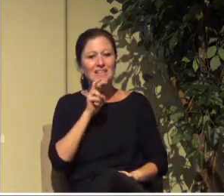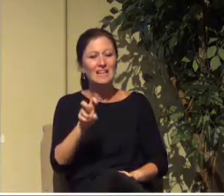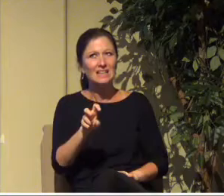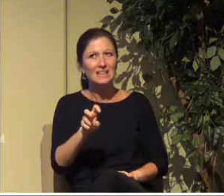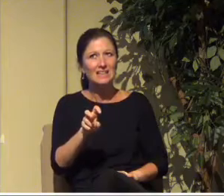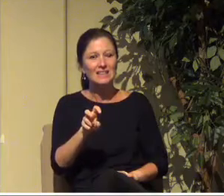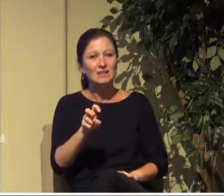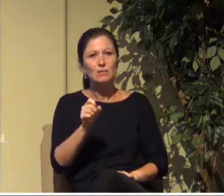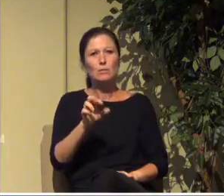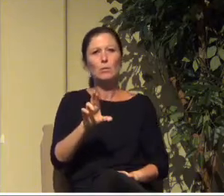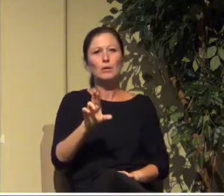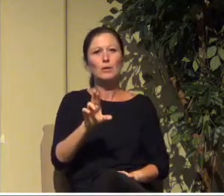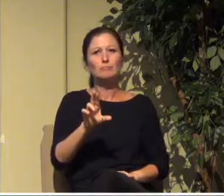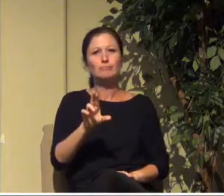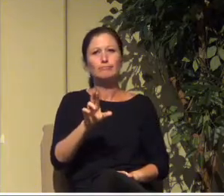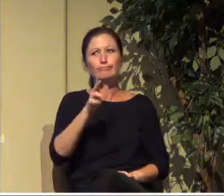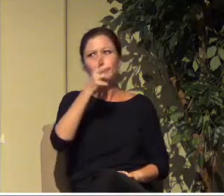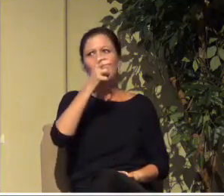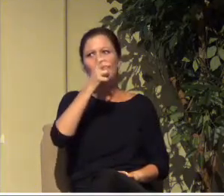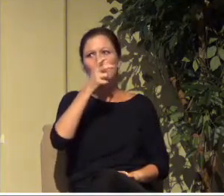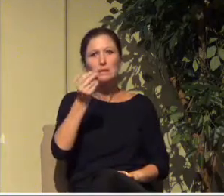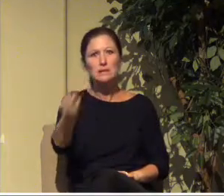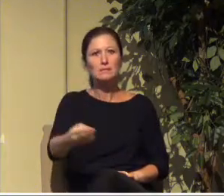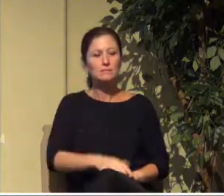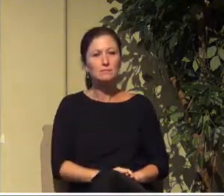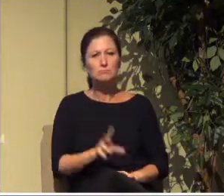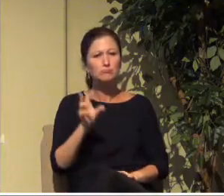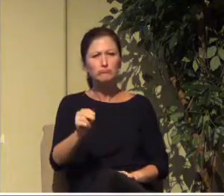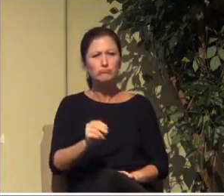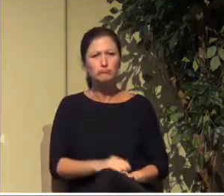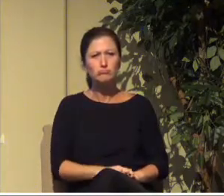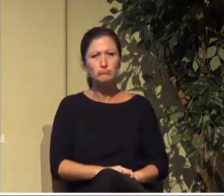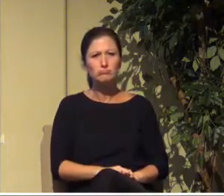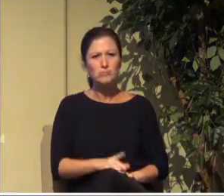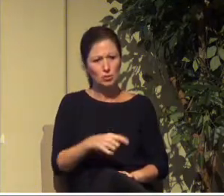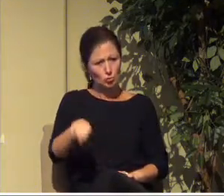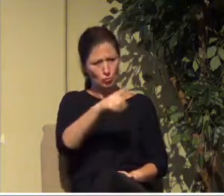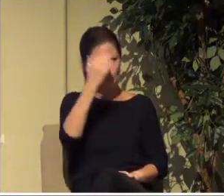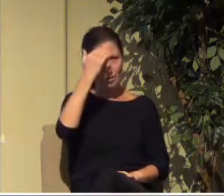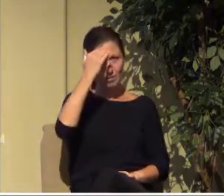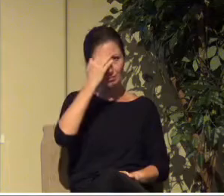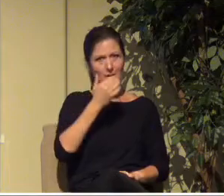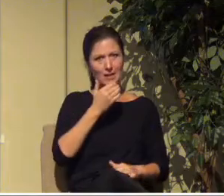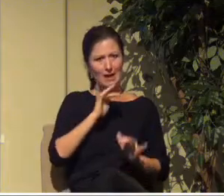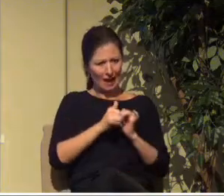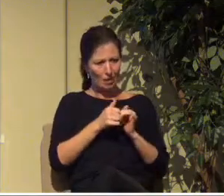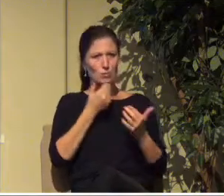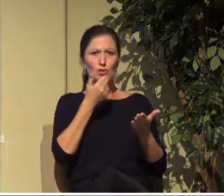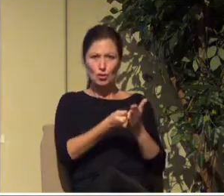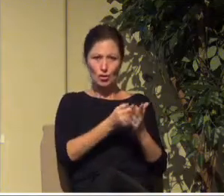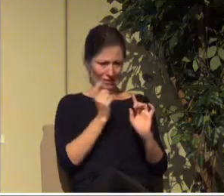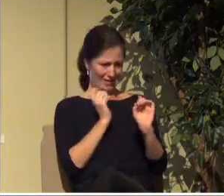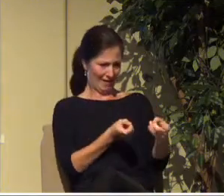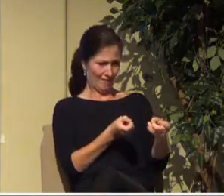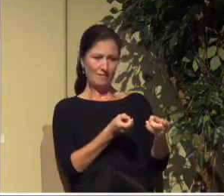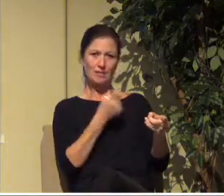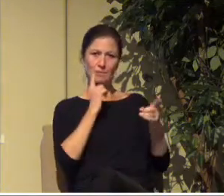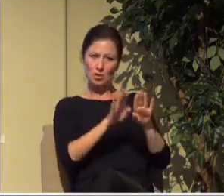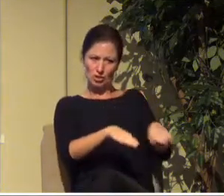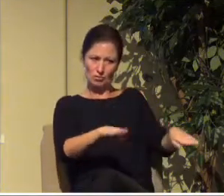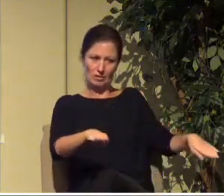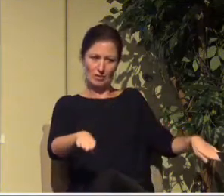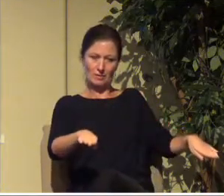that. So if you then though you're evil know how to give good gifts to your children then how much more will your heavenly father